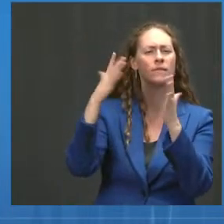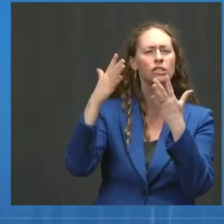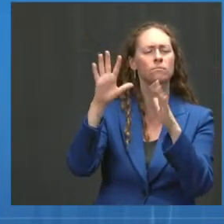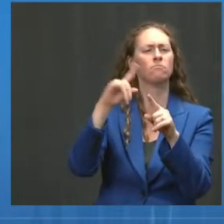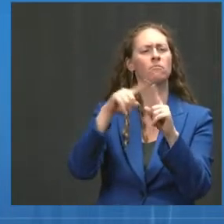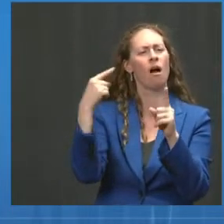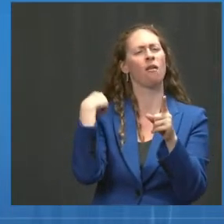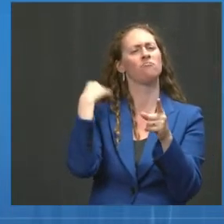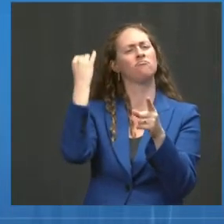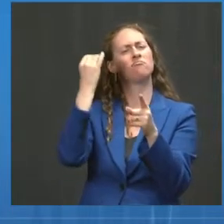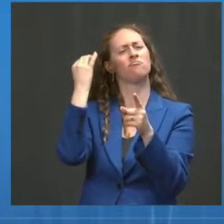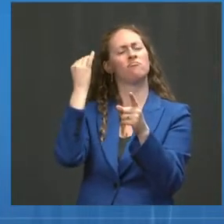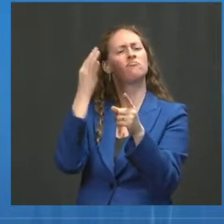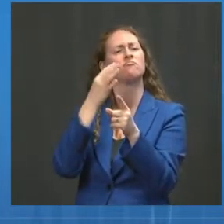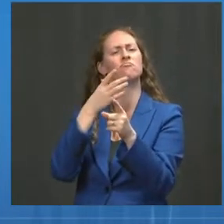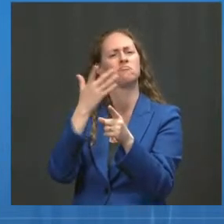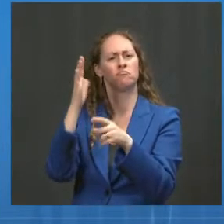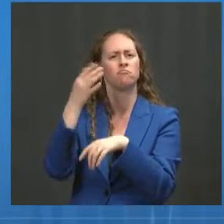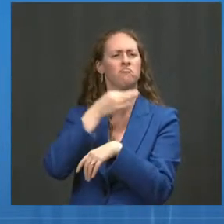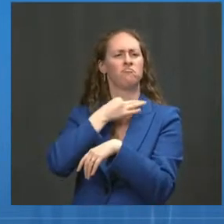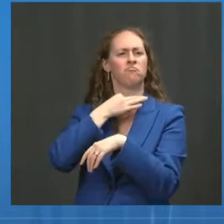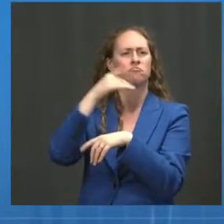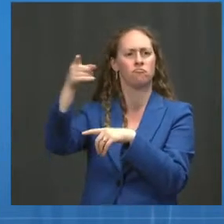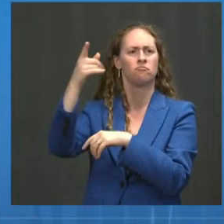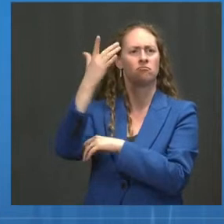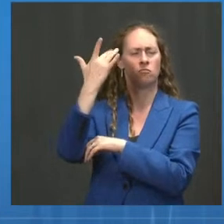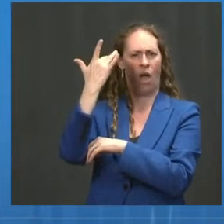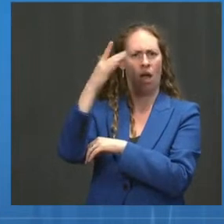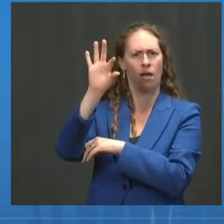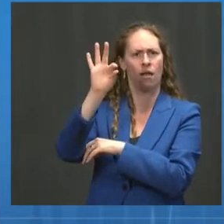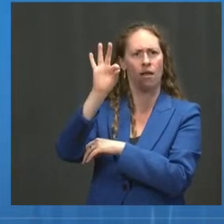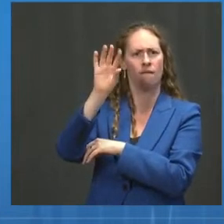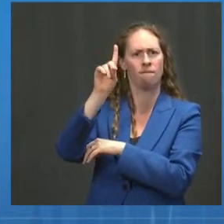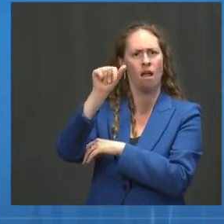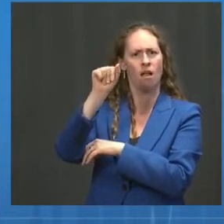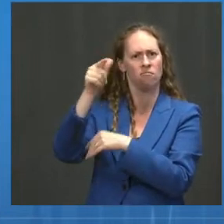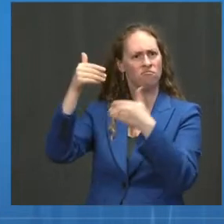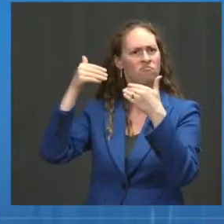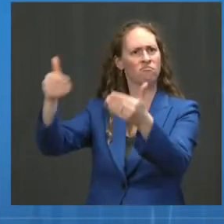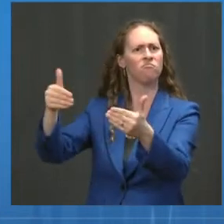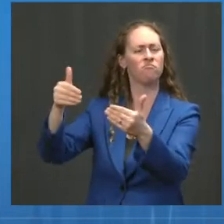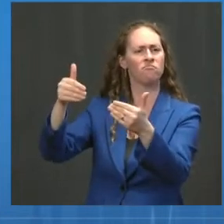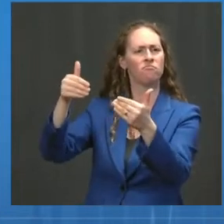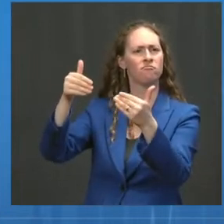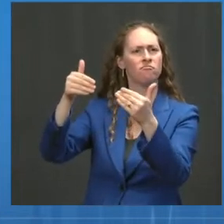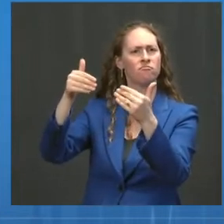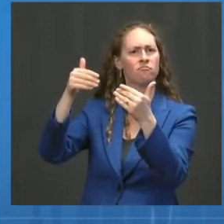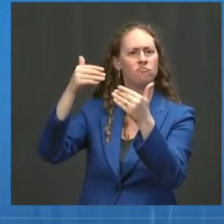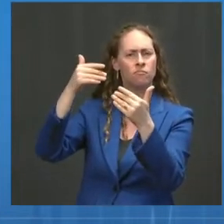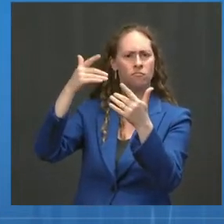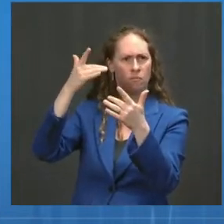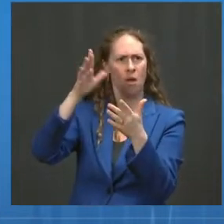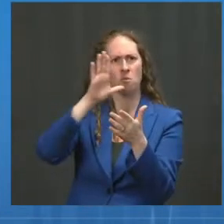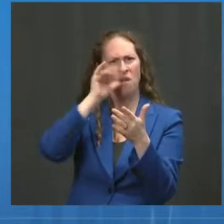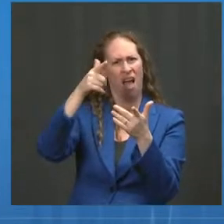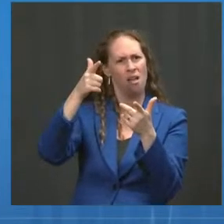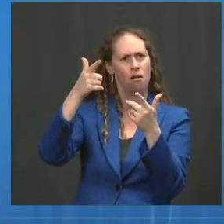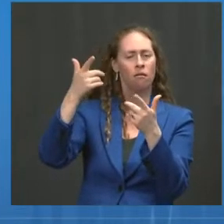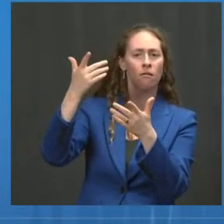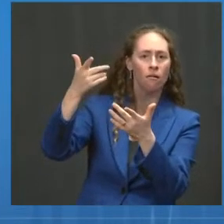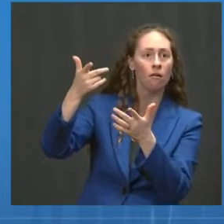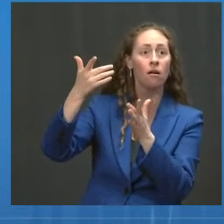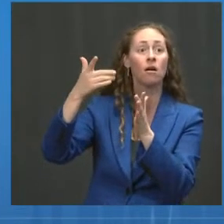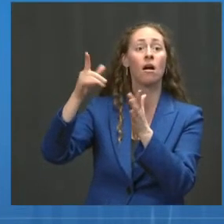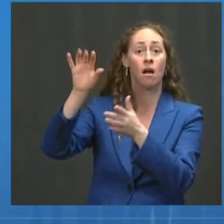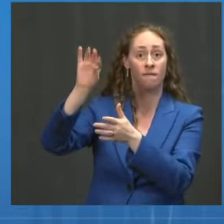review process? I know you're saying this is pending FDA review, but why not wait until the FDA is reviewed the safety, the efficacy, and